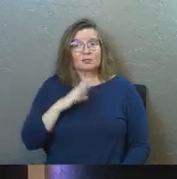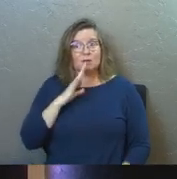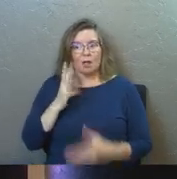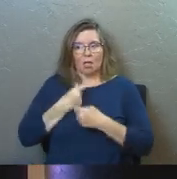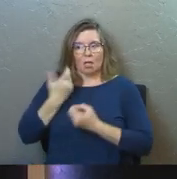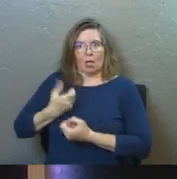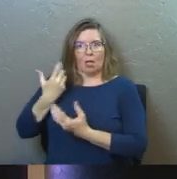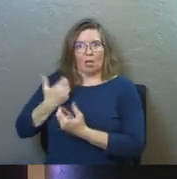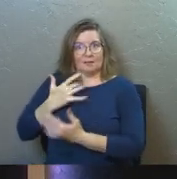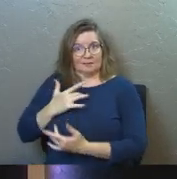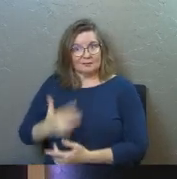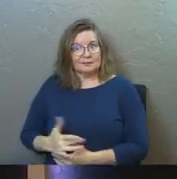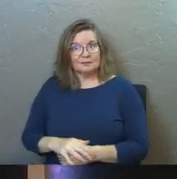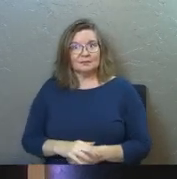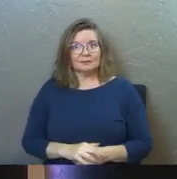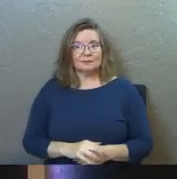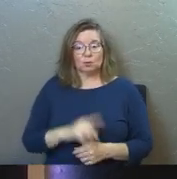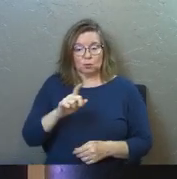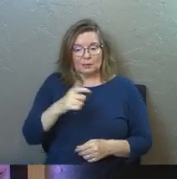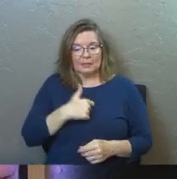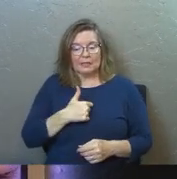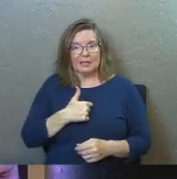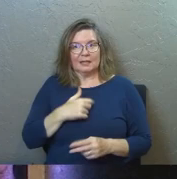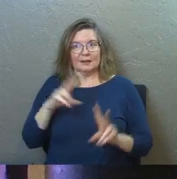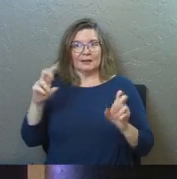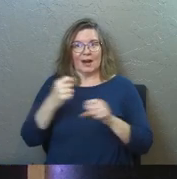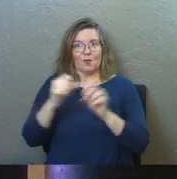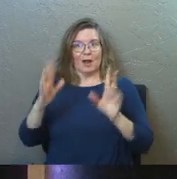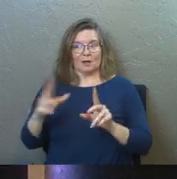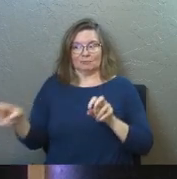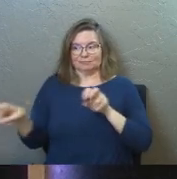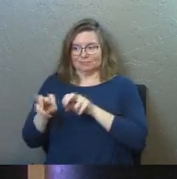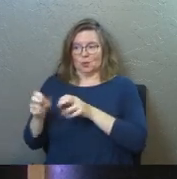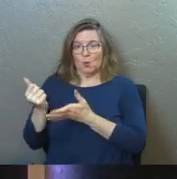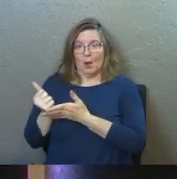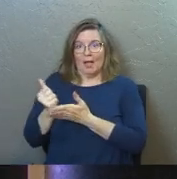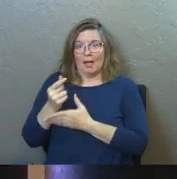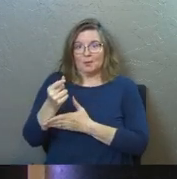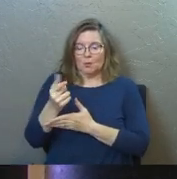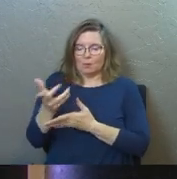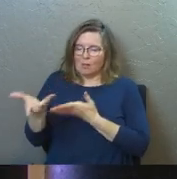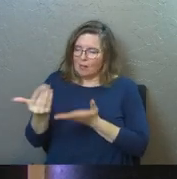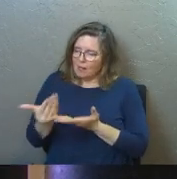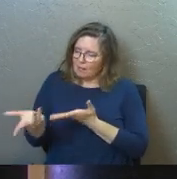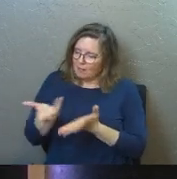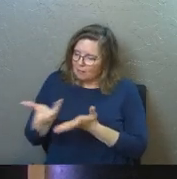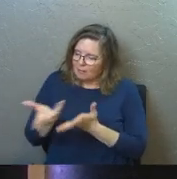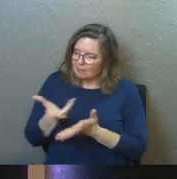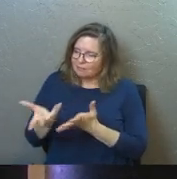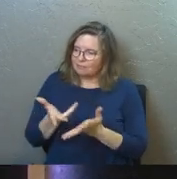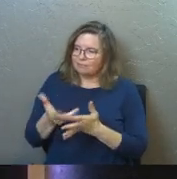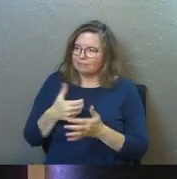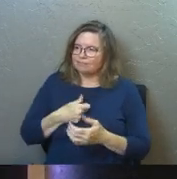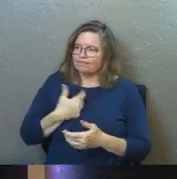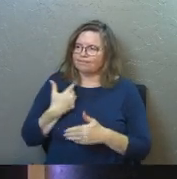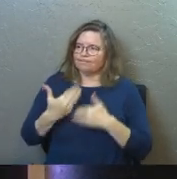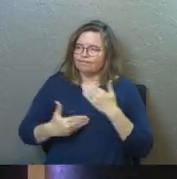to talk it out, you got, you need a rescuer right next to you who's going to help you walk through this,